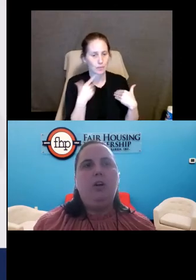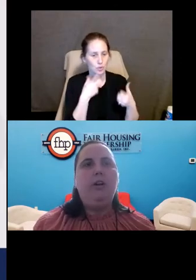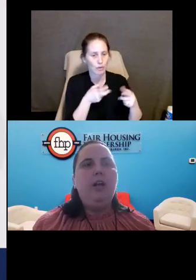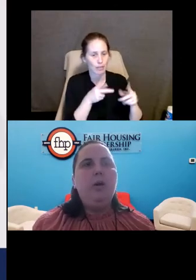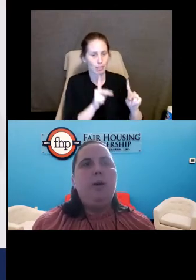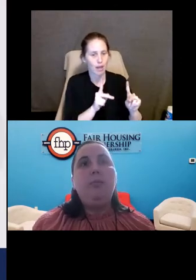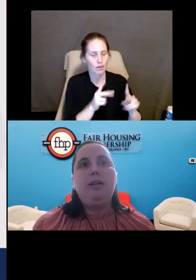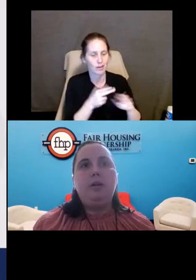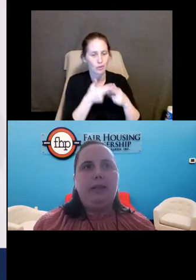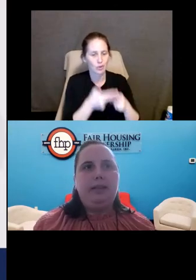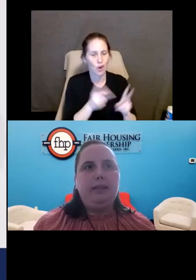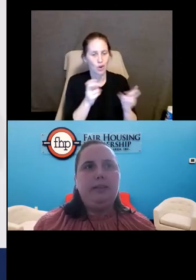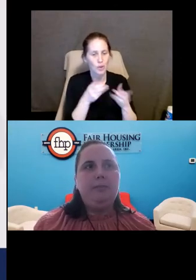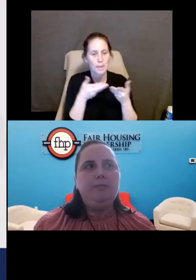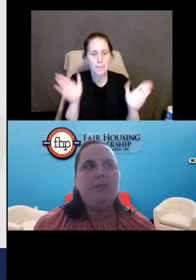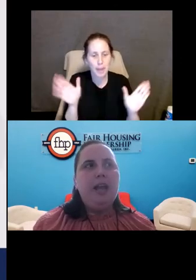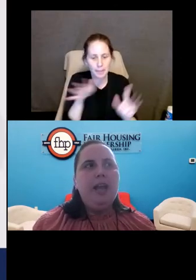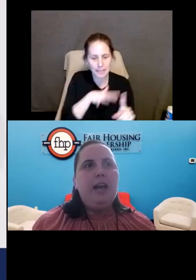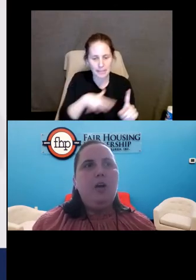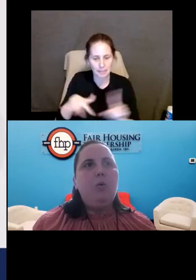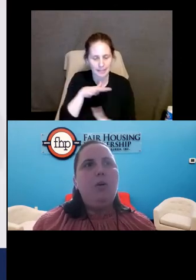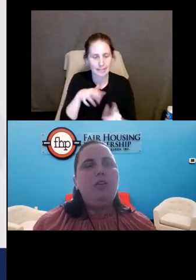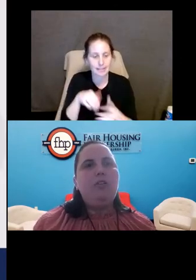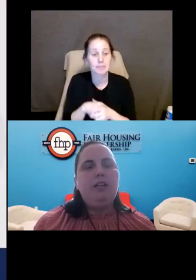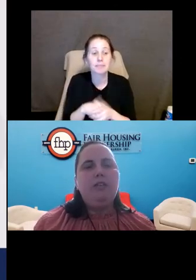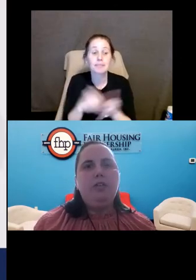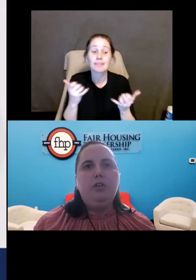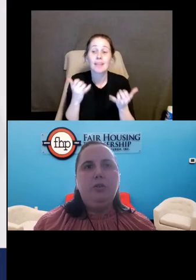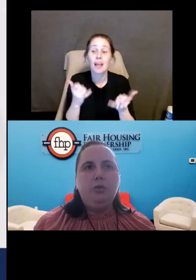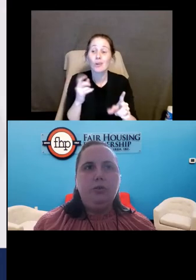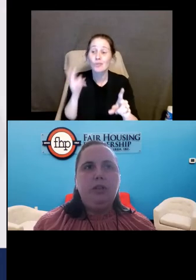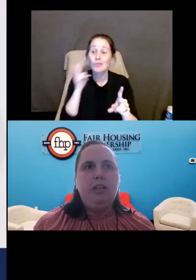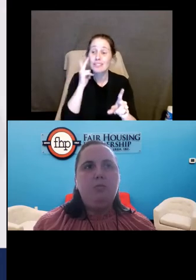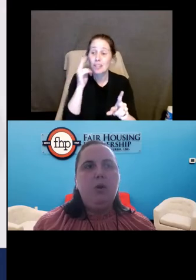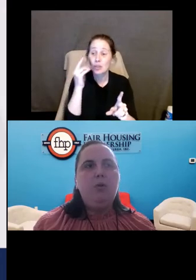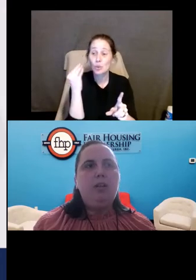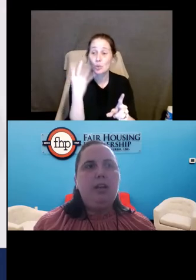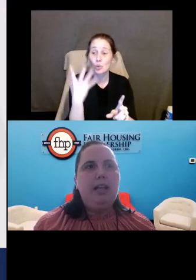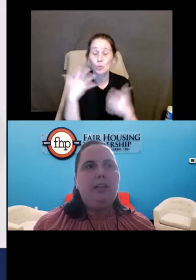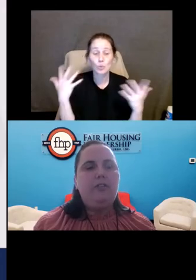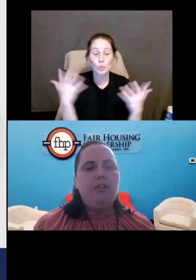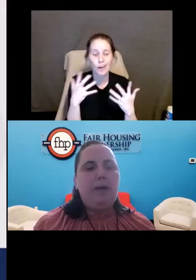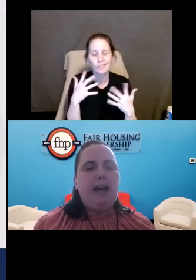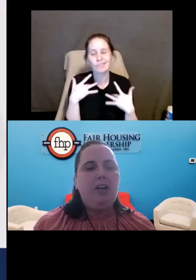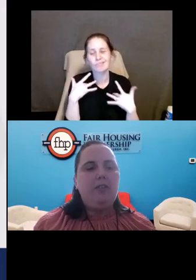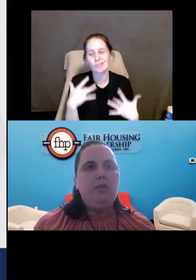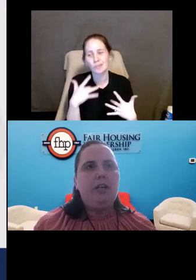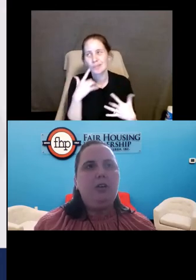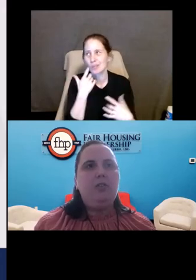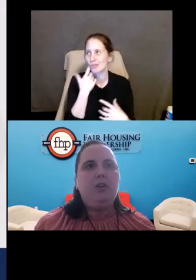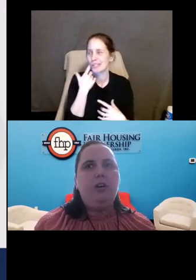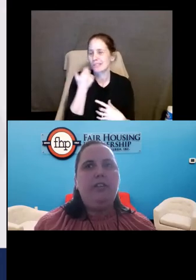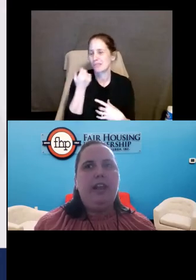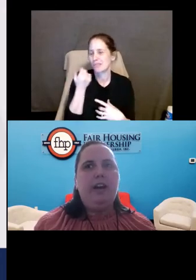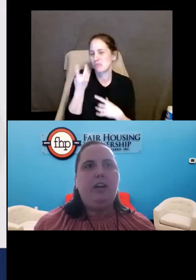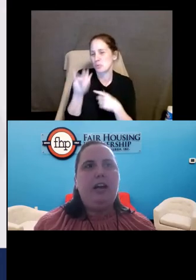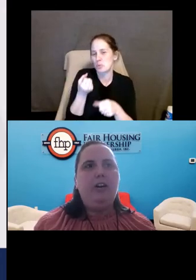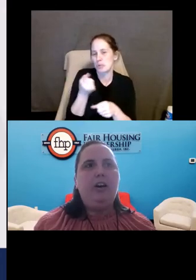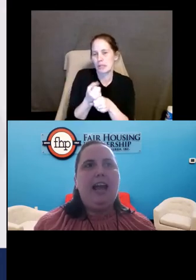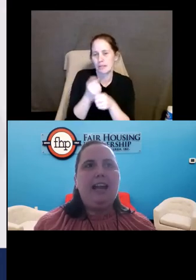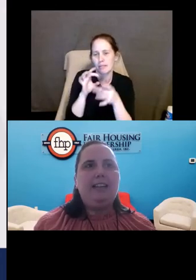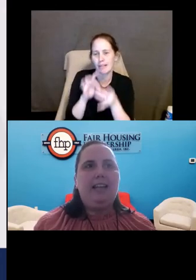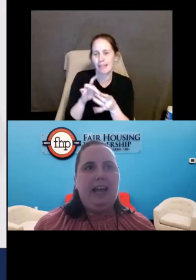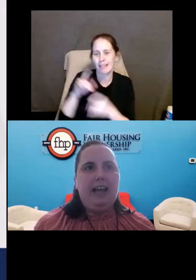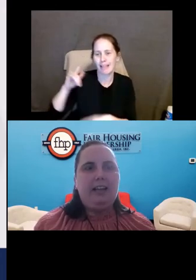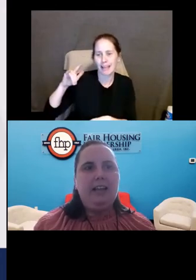in what's called public spaces. Now, what you've seen in the news is most likely for the past few years regarding the Air